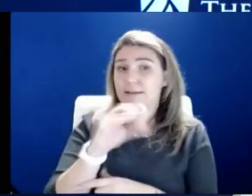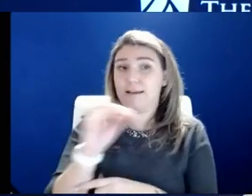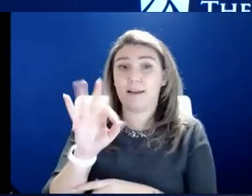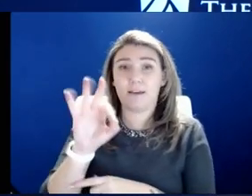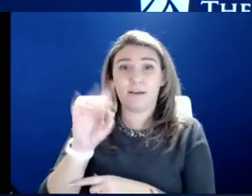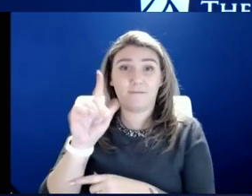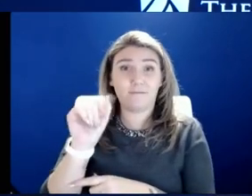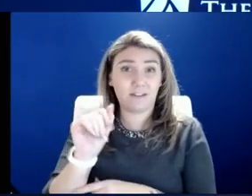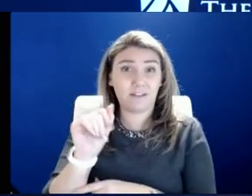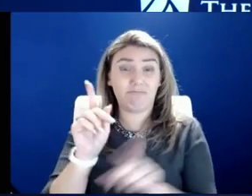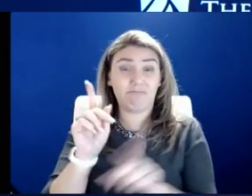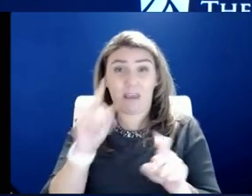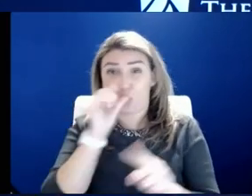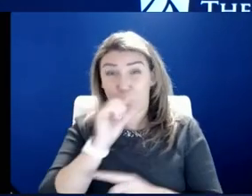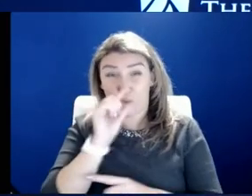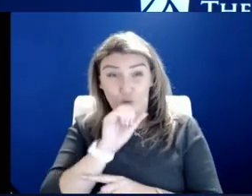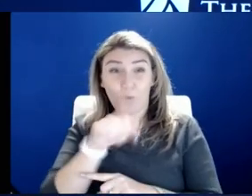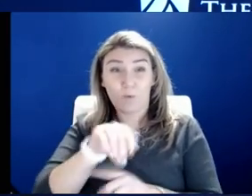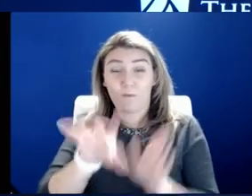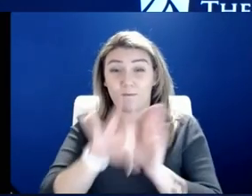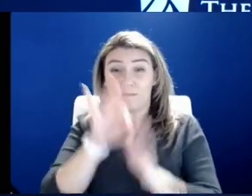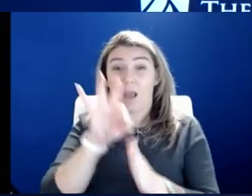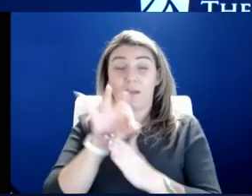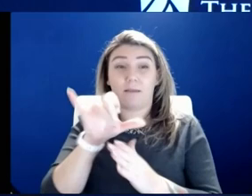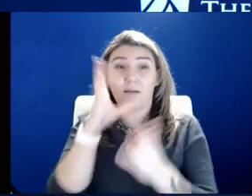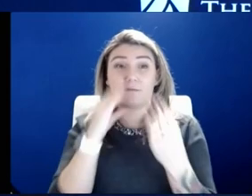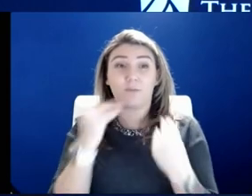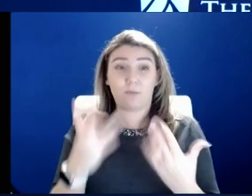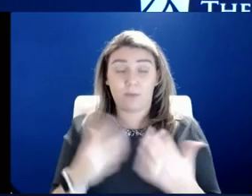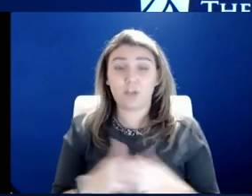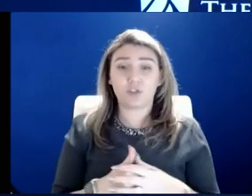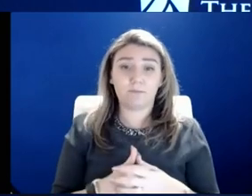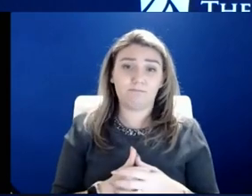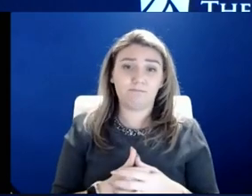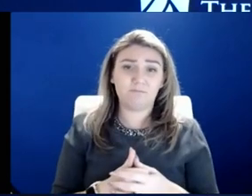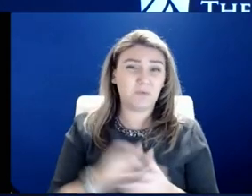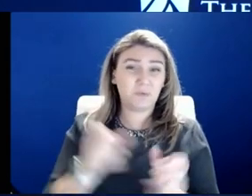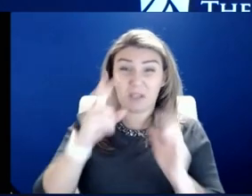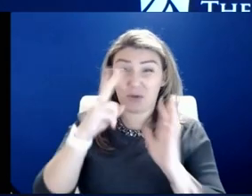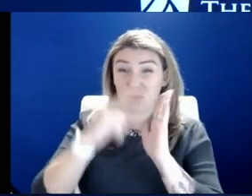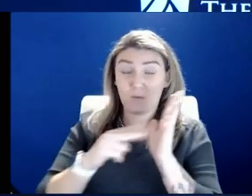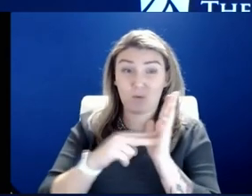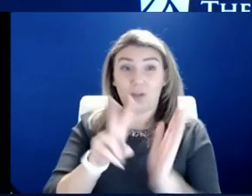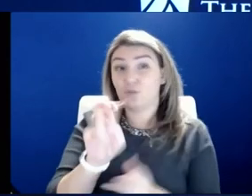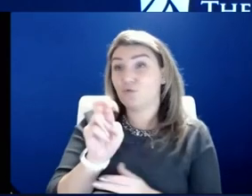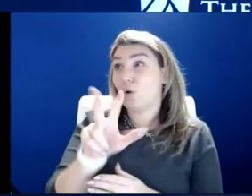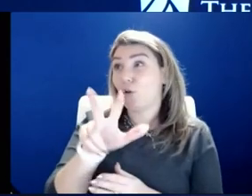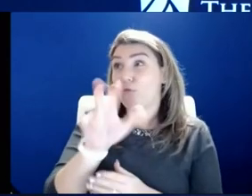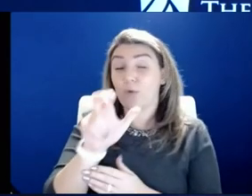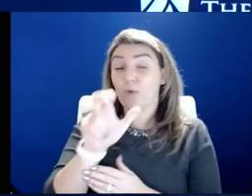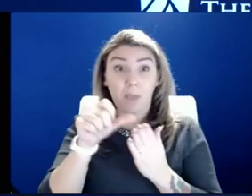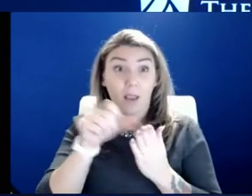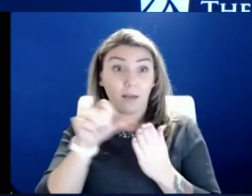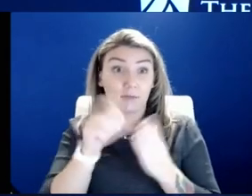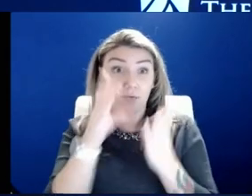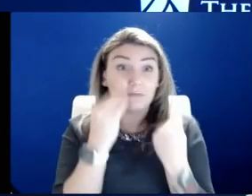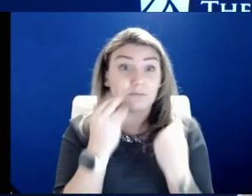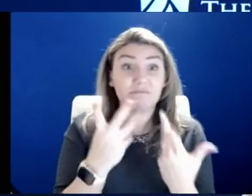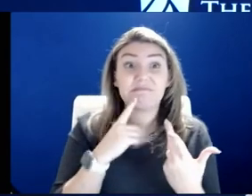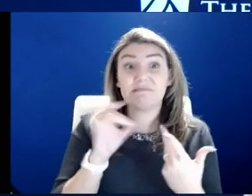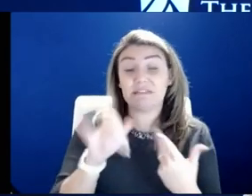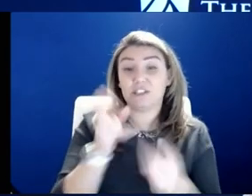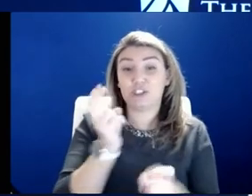If you Google that stuff, you'll get to the information. You can even go read the 200 or 300 pages of data that's out there, but some of it that may be hard to read.